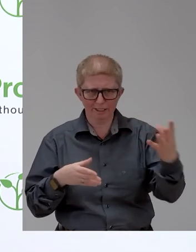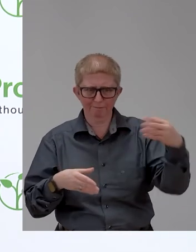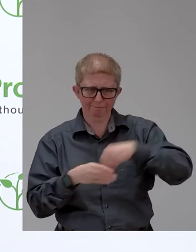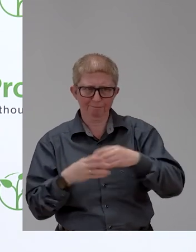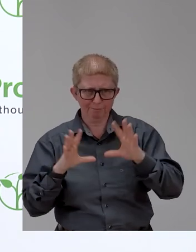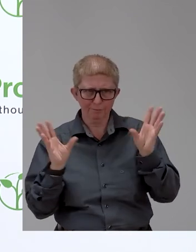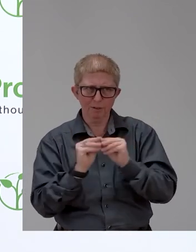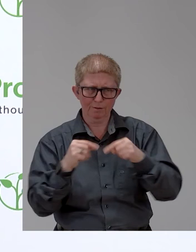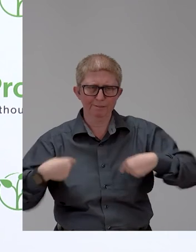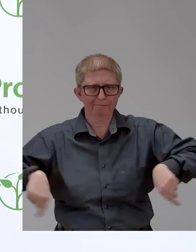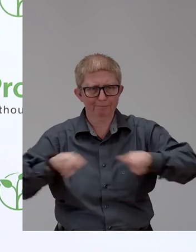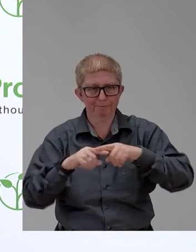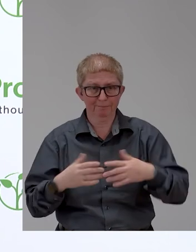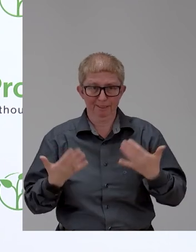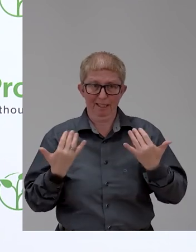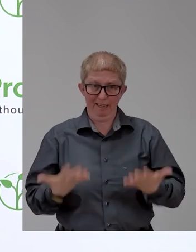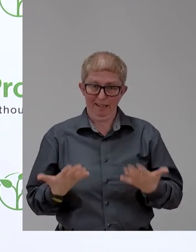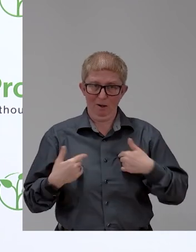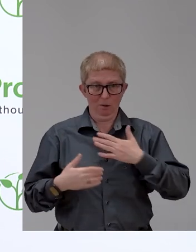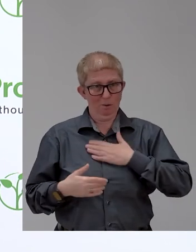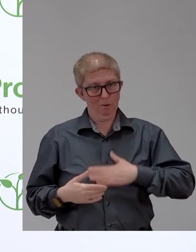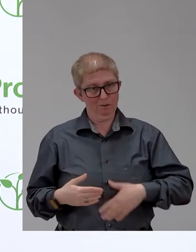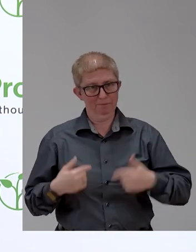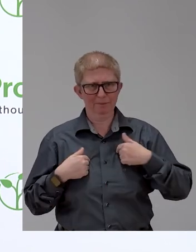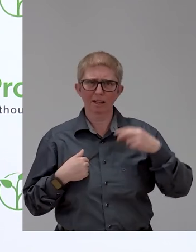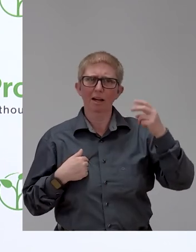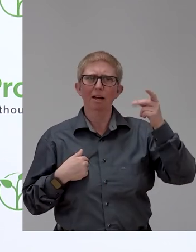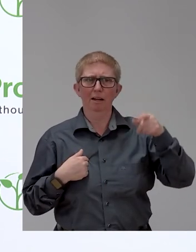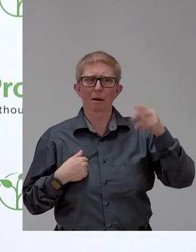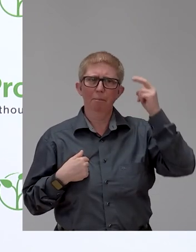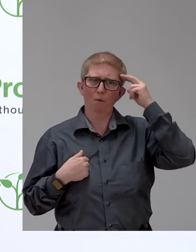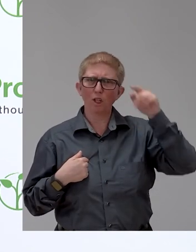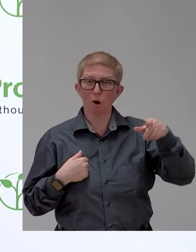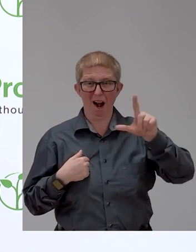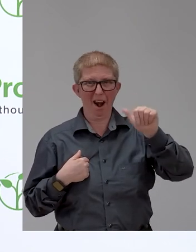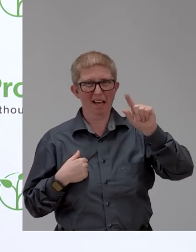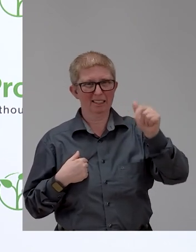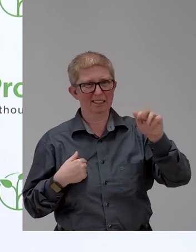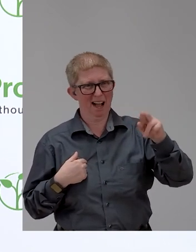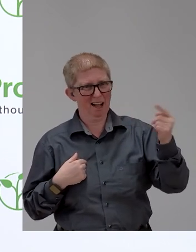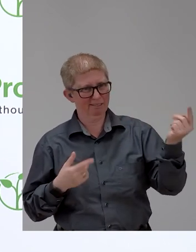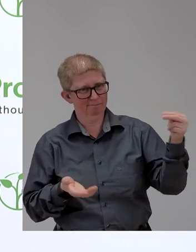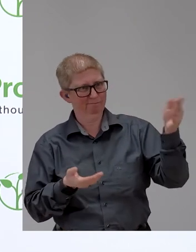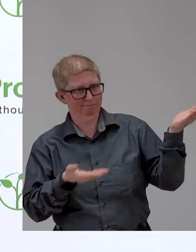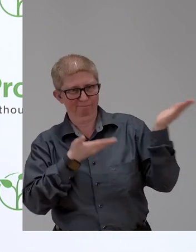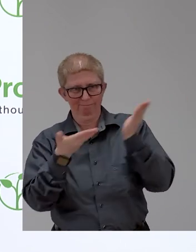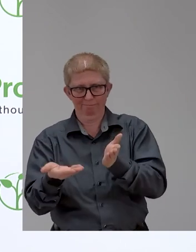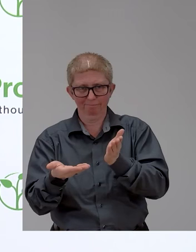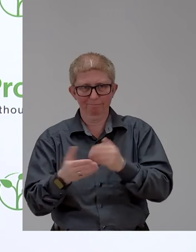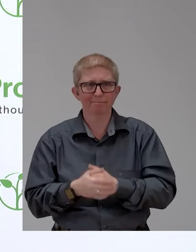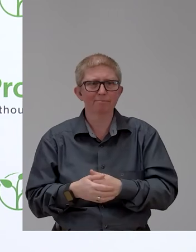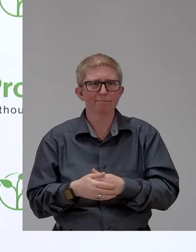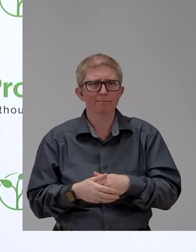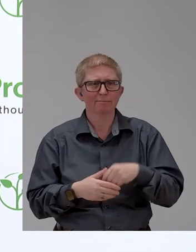Yeah, at this stage, I would like to bring in Professor Jonathan Lazar. Professor Jonathan Lazar is a professor at the College of Information